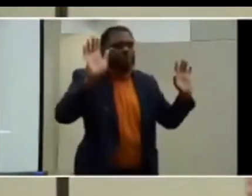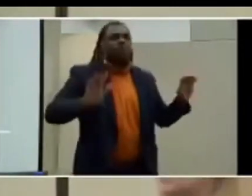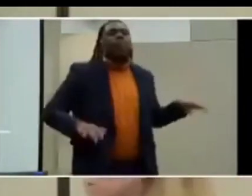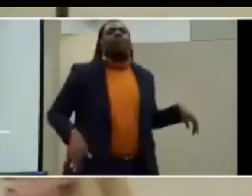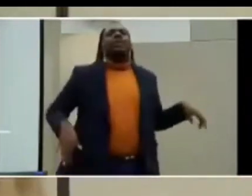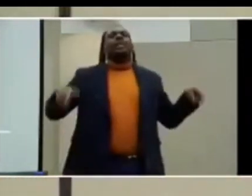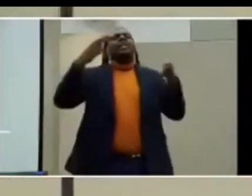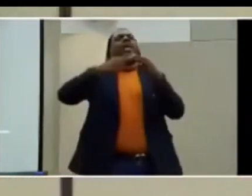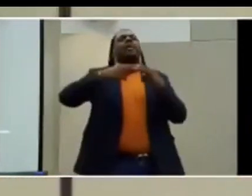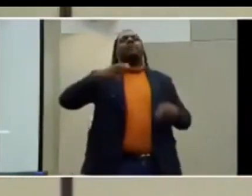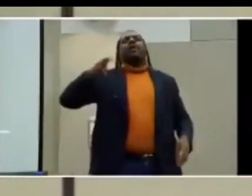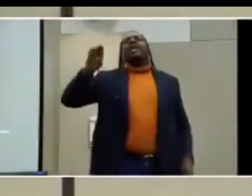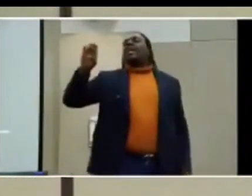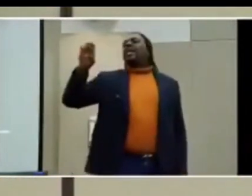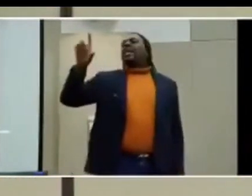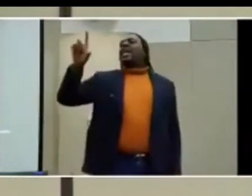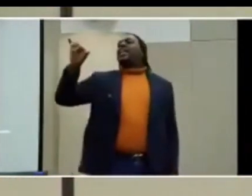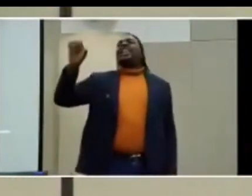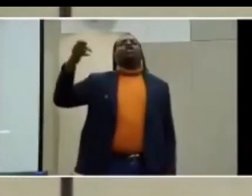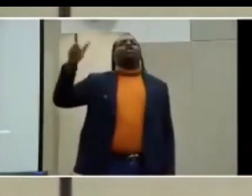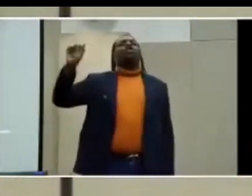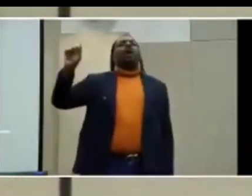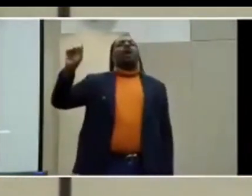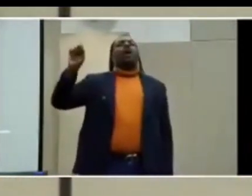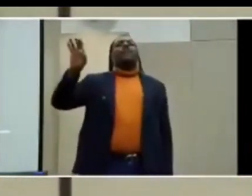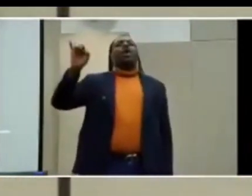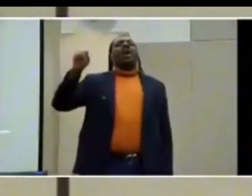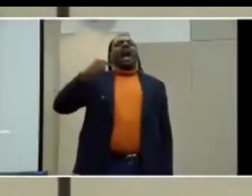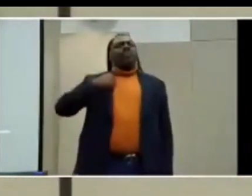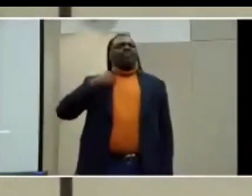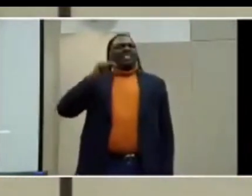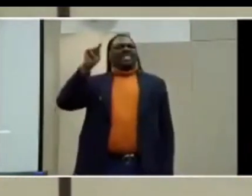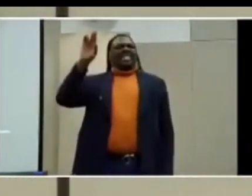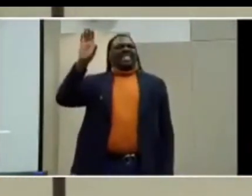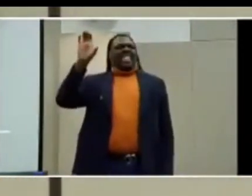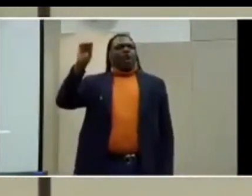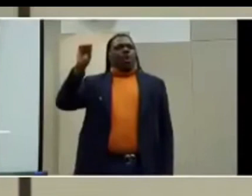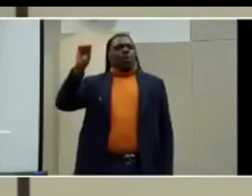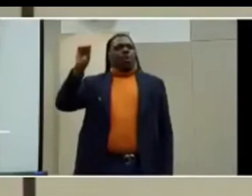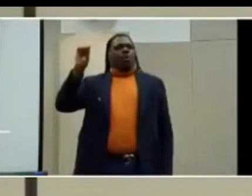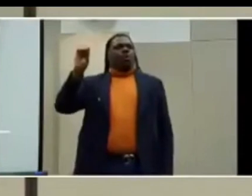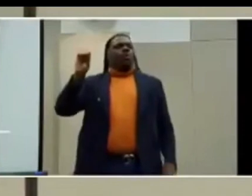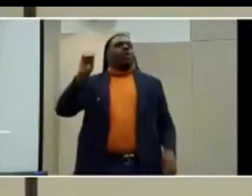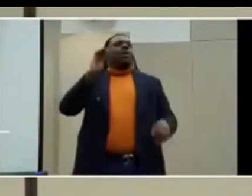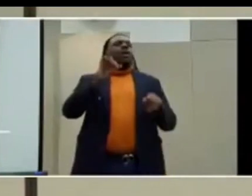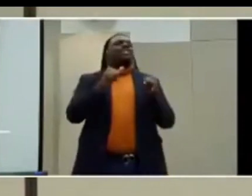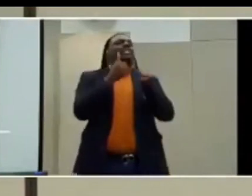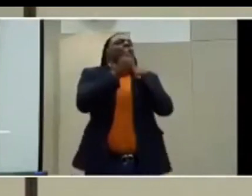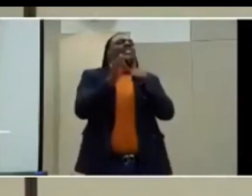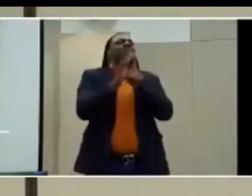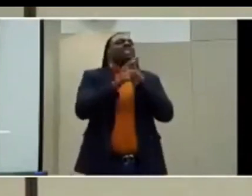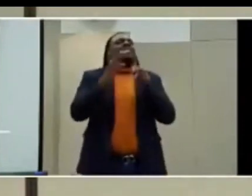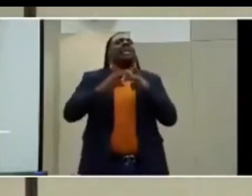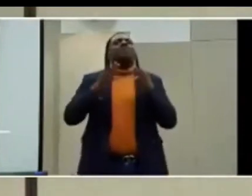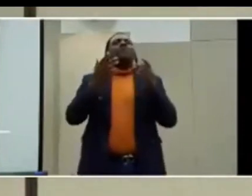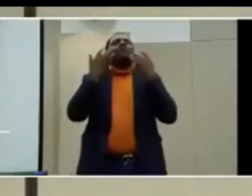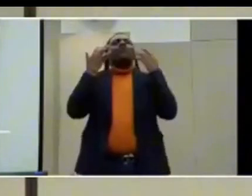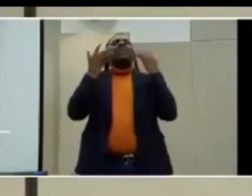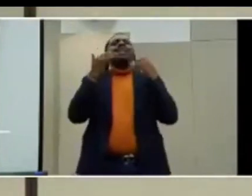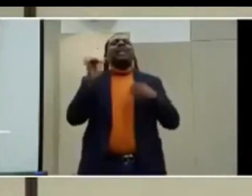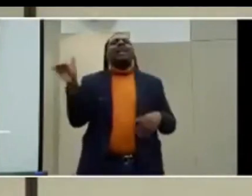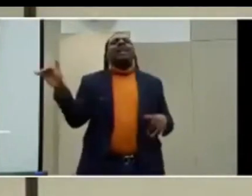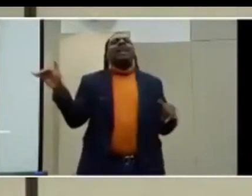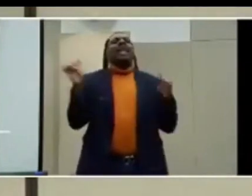My name is Elisha Everburns. I'm the CEO and founder of Friendly Like Me, and as part of our mission,